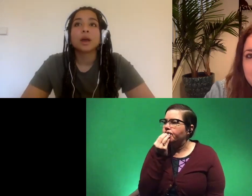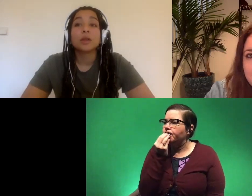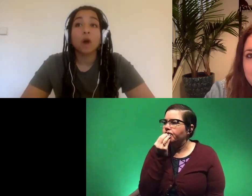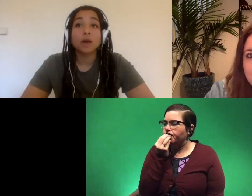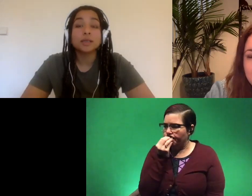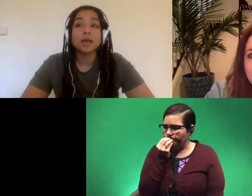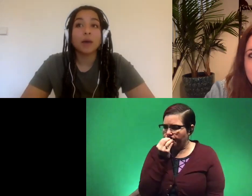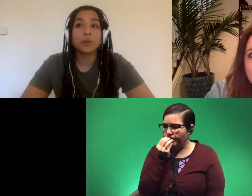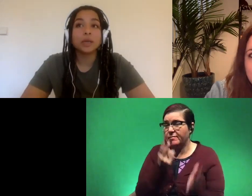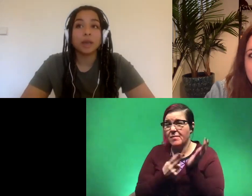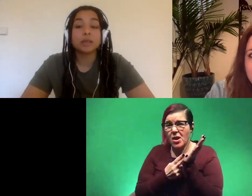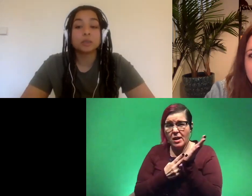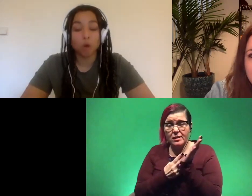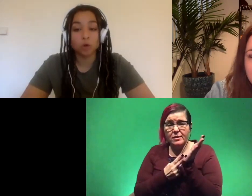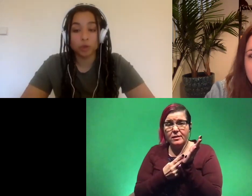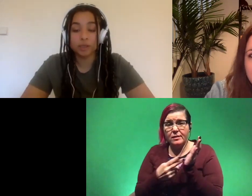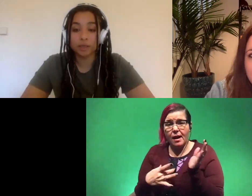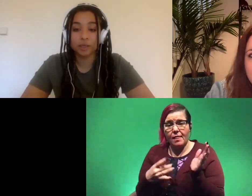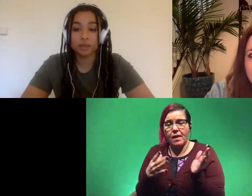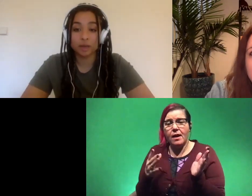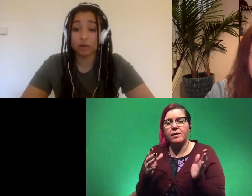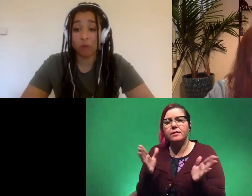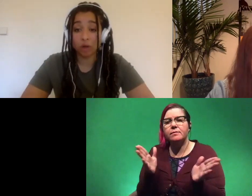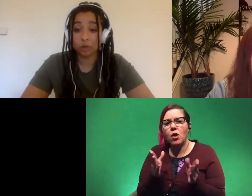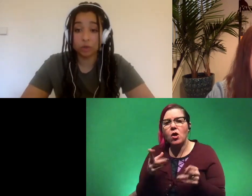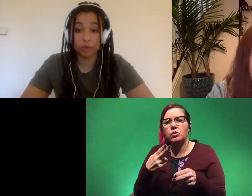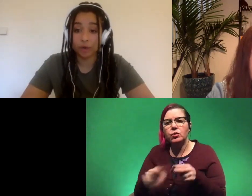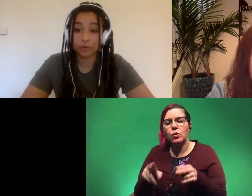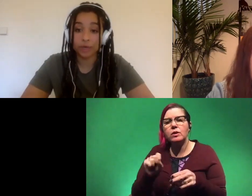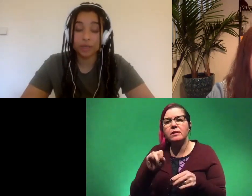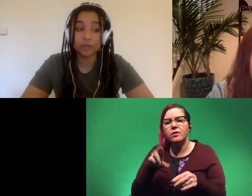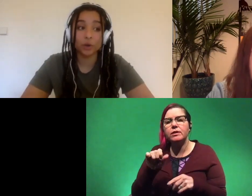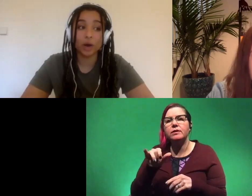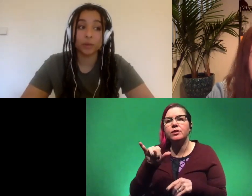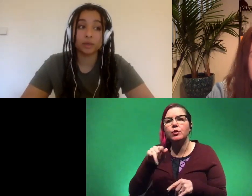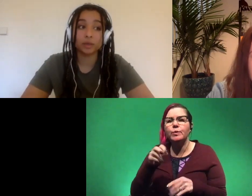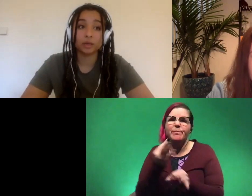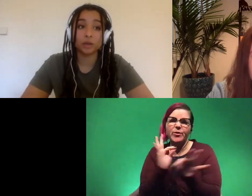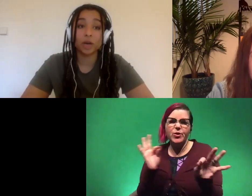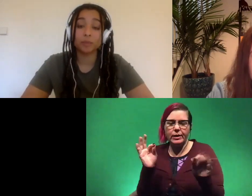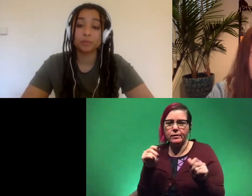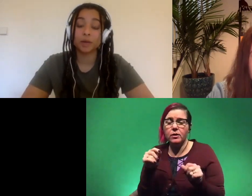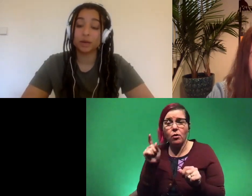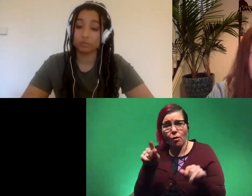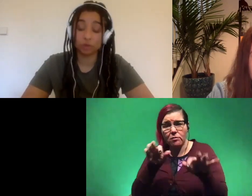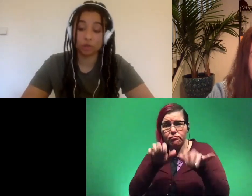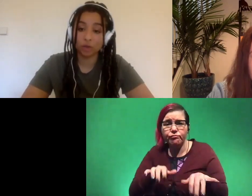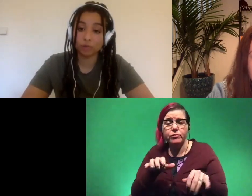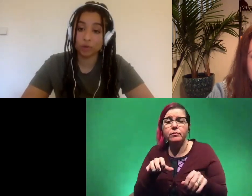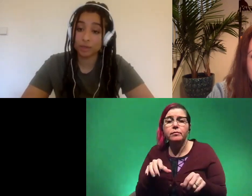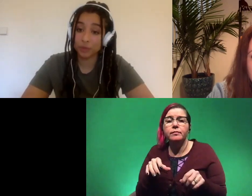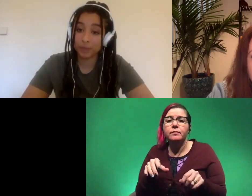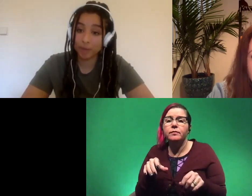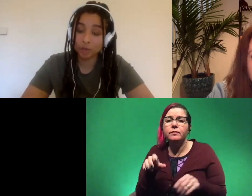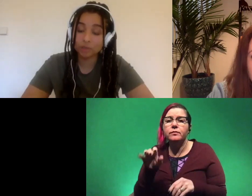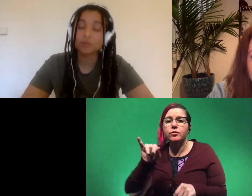um honestly i really like small short series that are on youtube that are free so i would uh look up you should look up